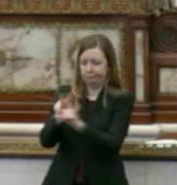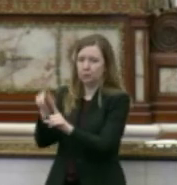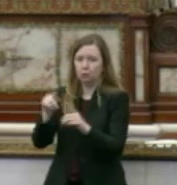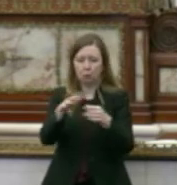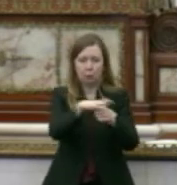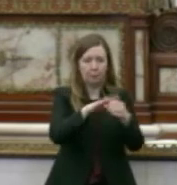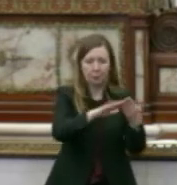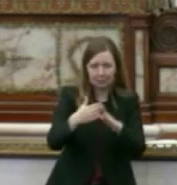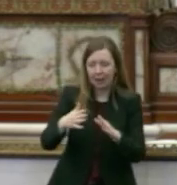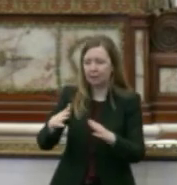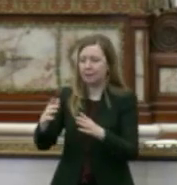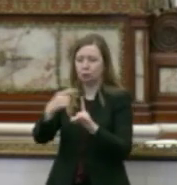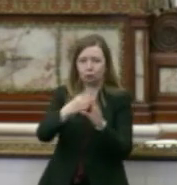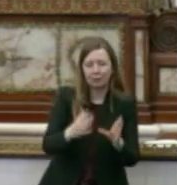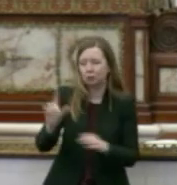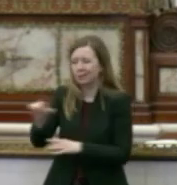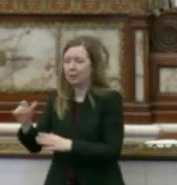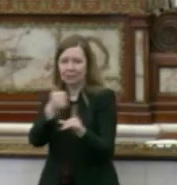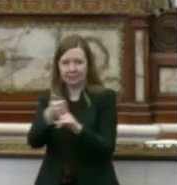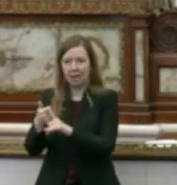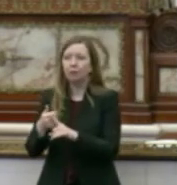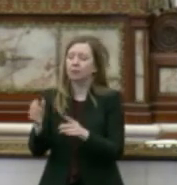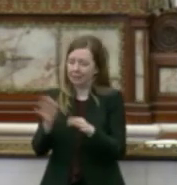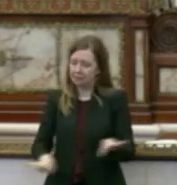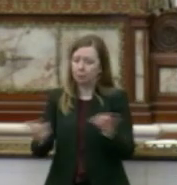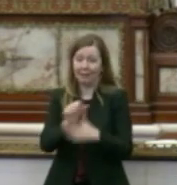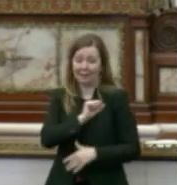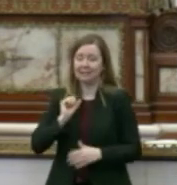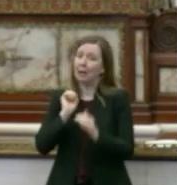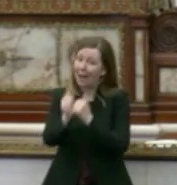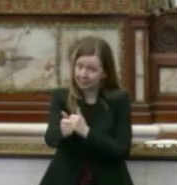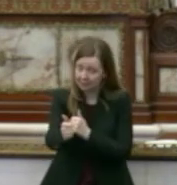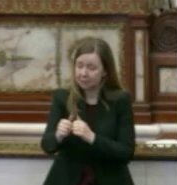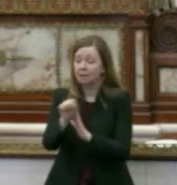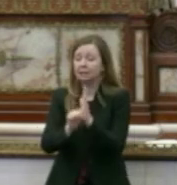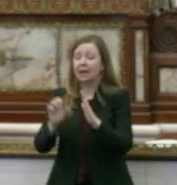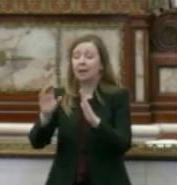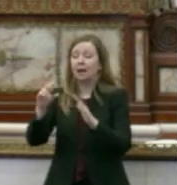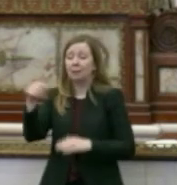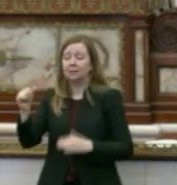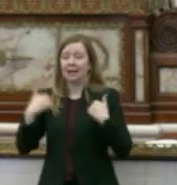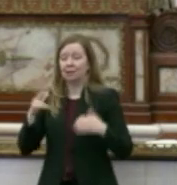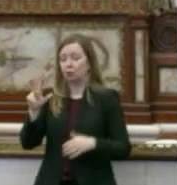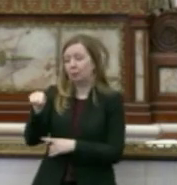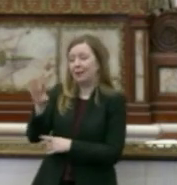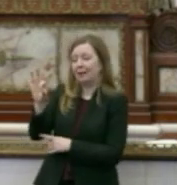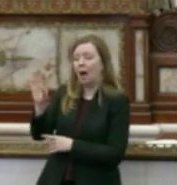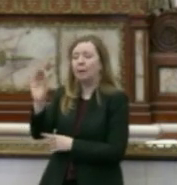and renters themselves. It is important that it gets passed in the Senate. The state of Pennsylvania also has $3.9 billion